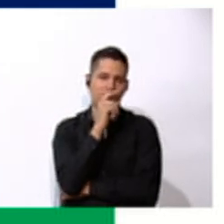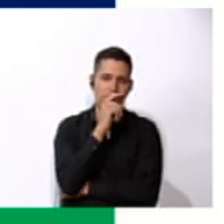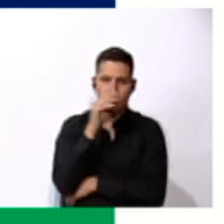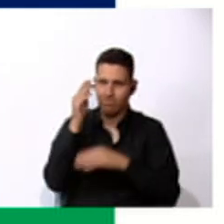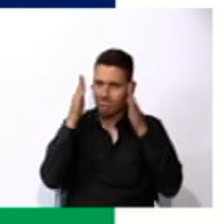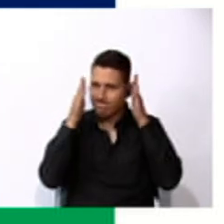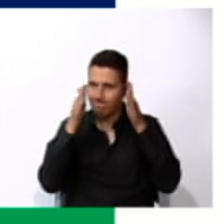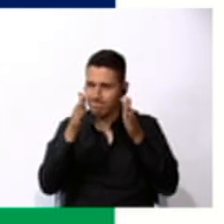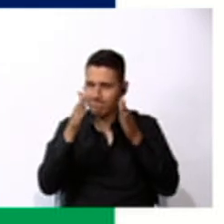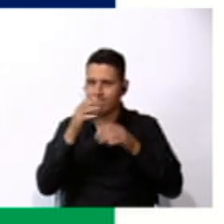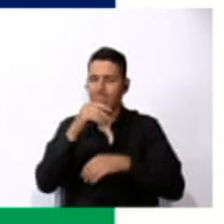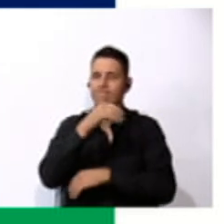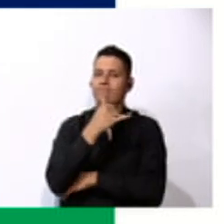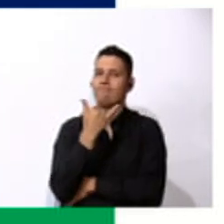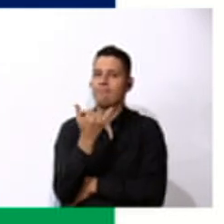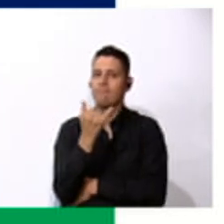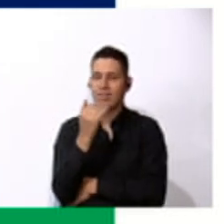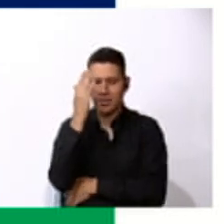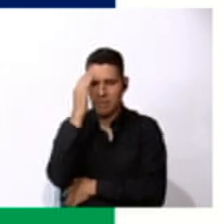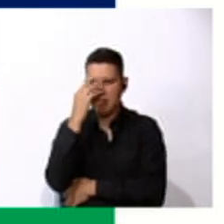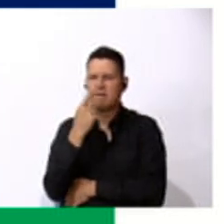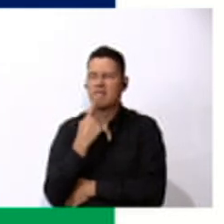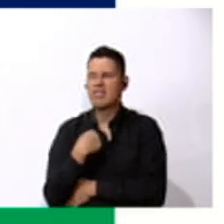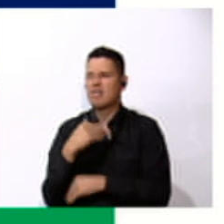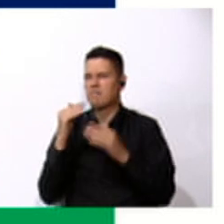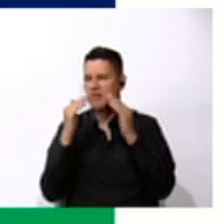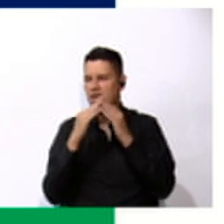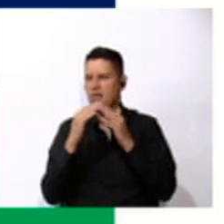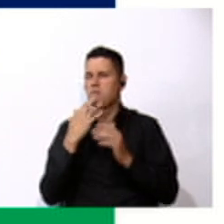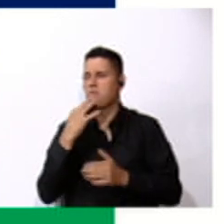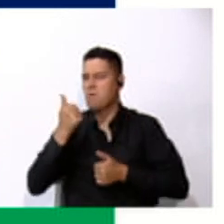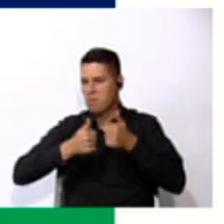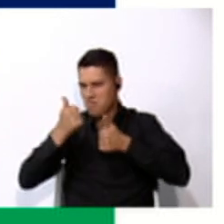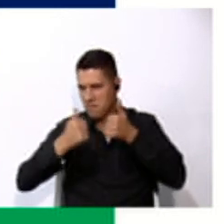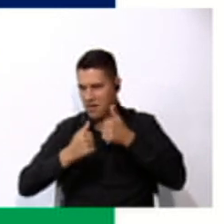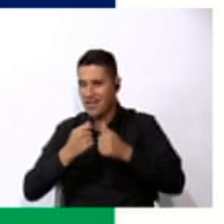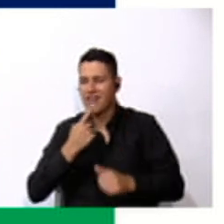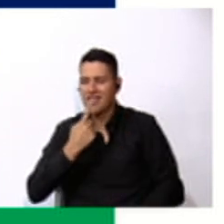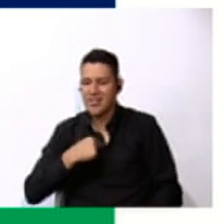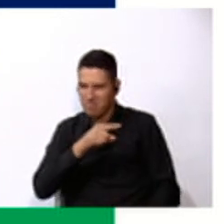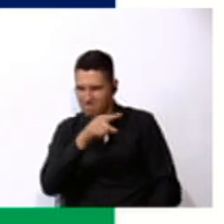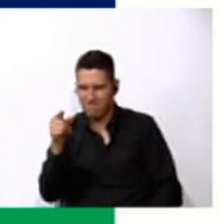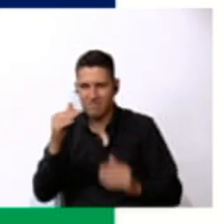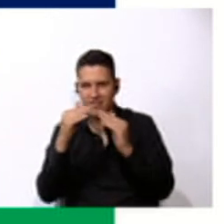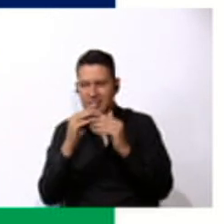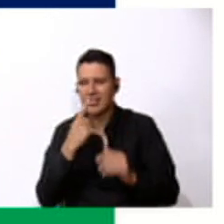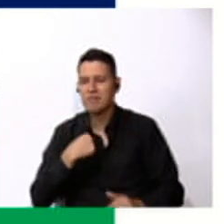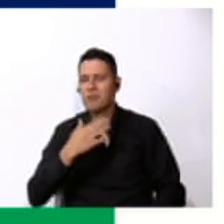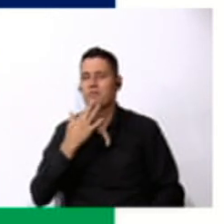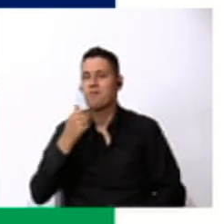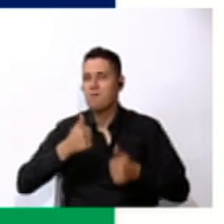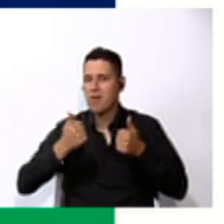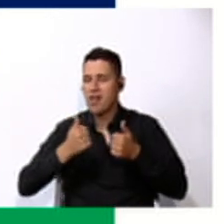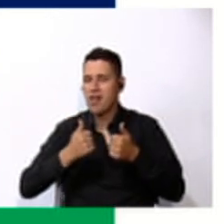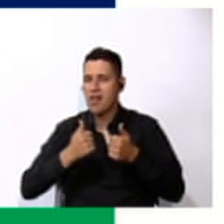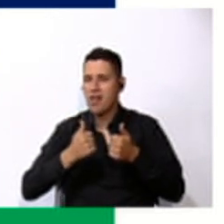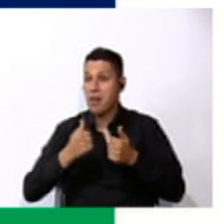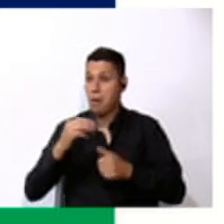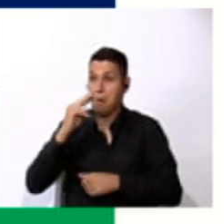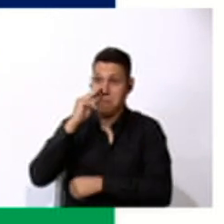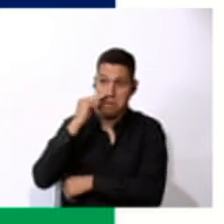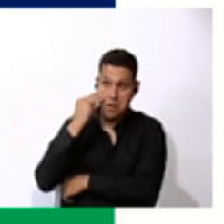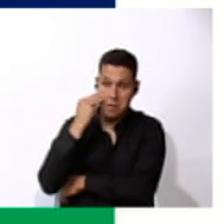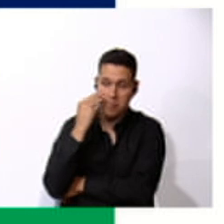Concentrate. Now you know. Tell me at home. What color? Dígame en la casa. Purple? Okay,